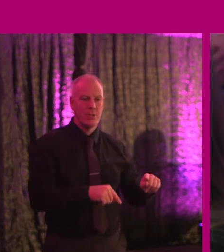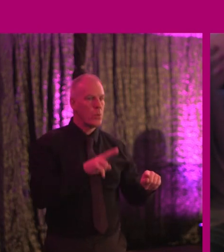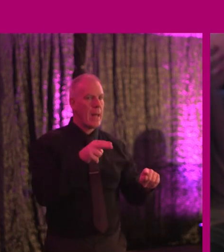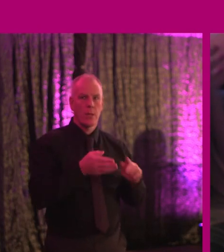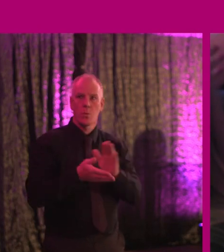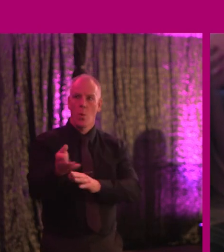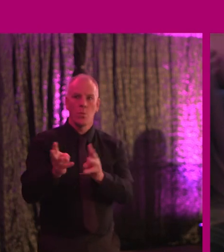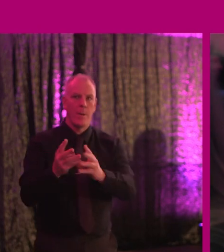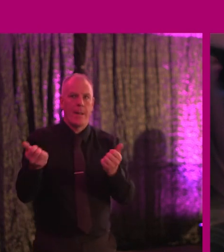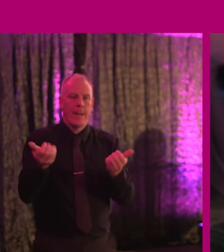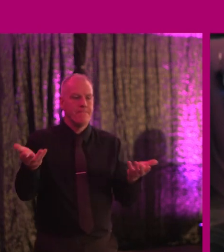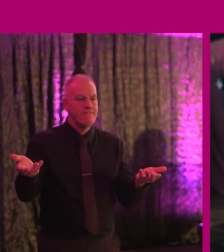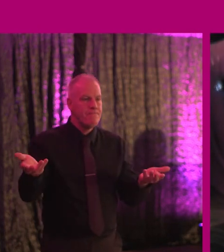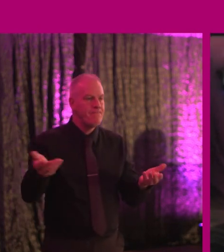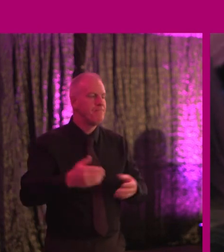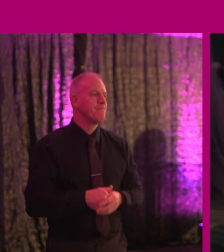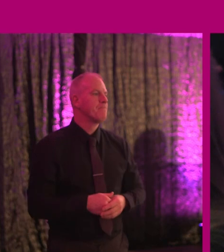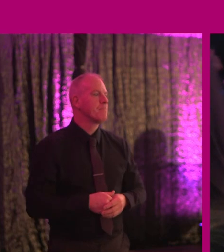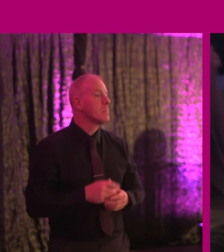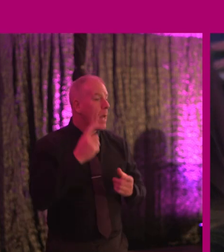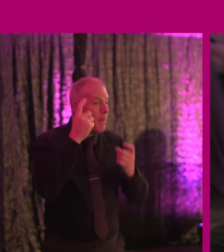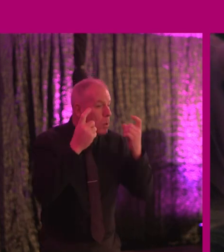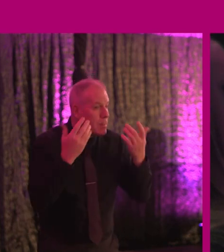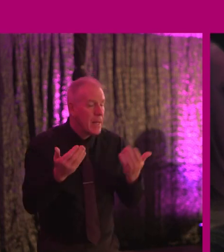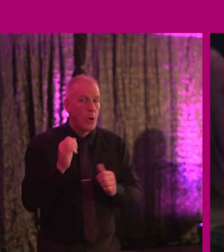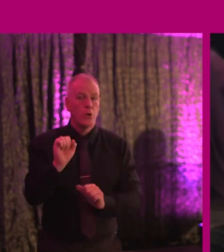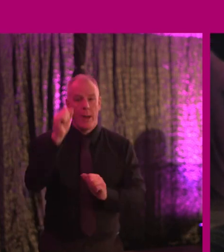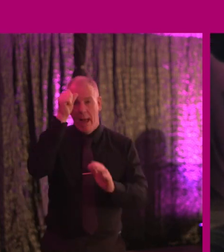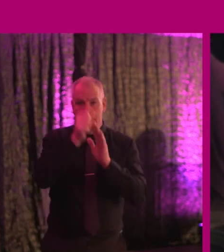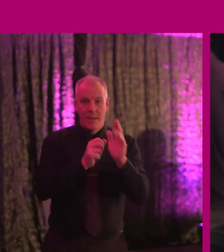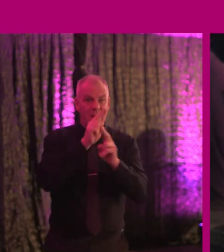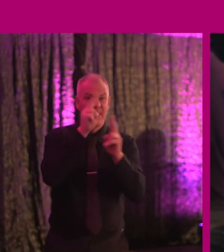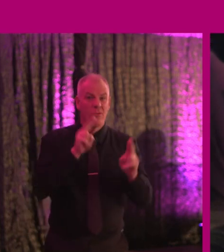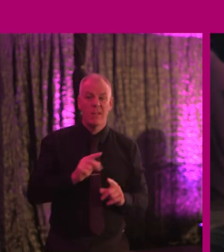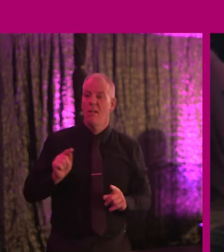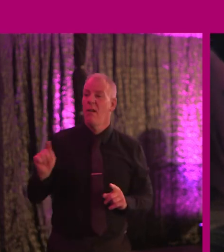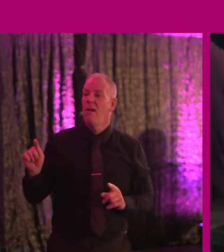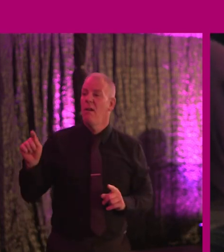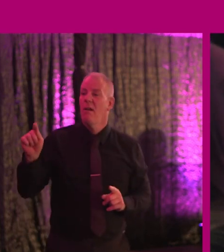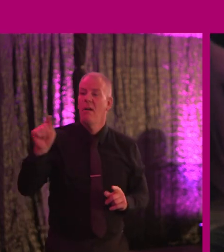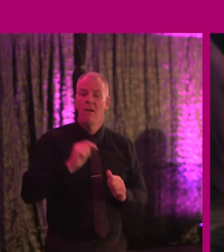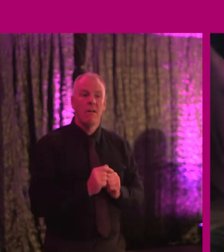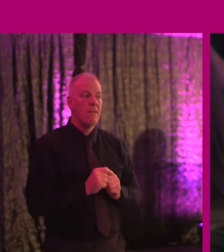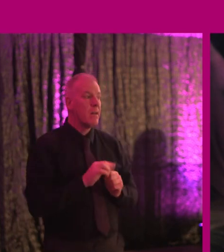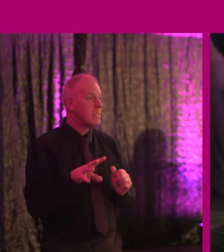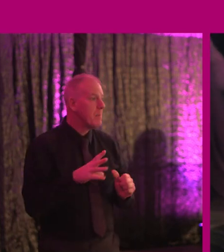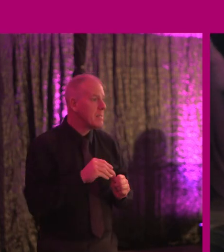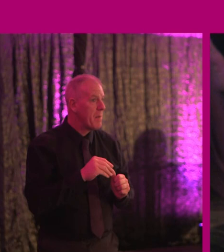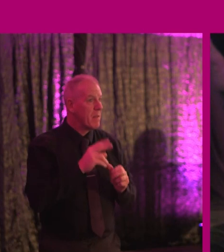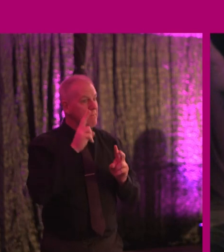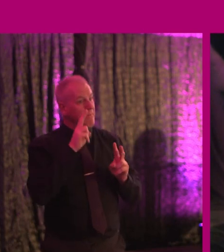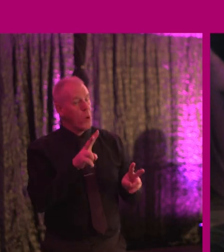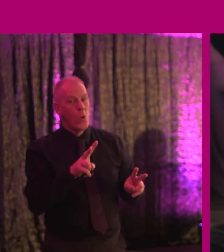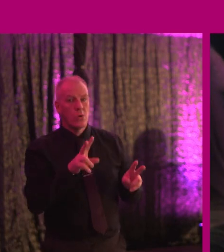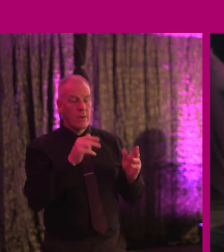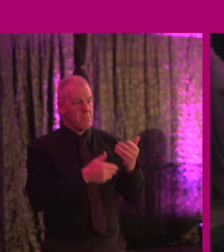workplace anyway. So I'm just wondering from your experience internationally, if there are any particular insights that you can share